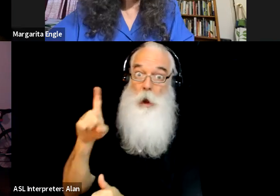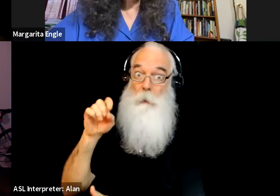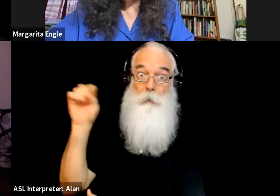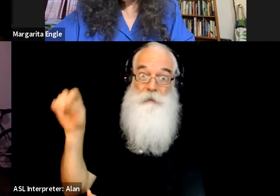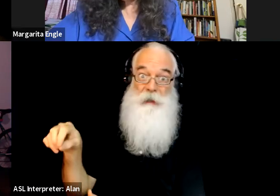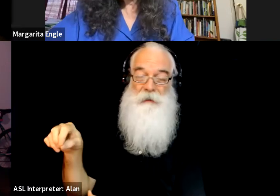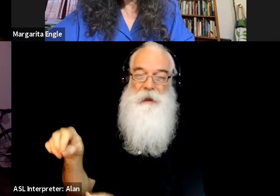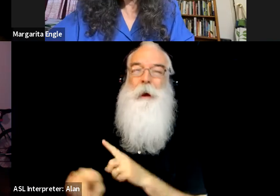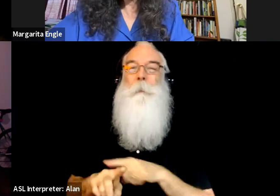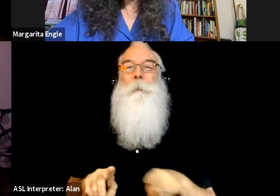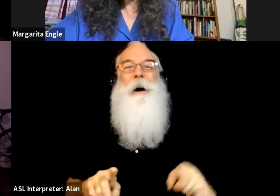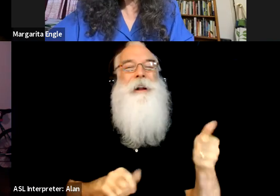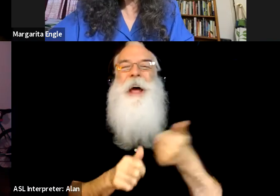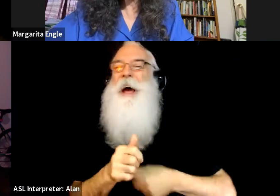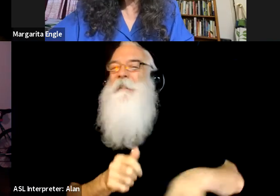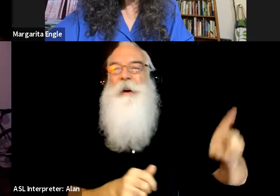Um, or not.